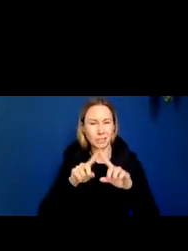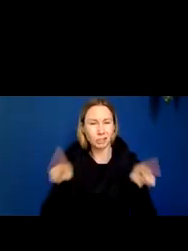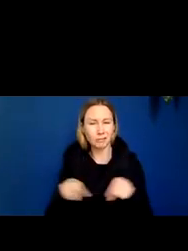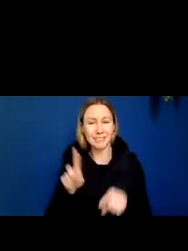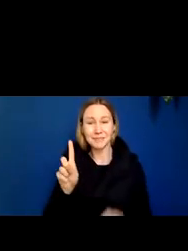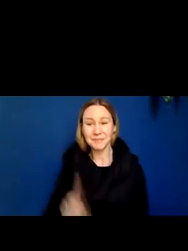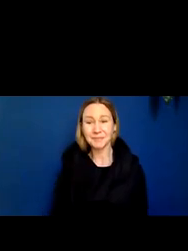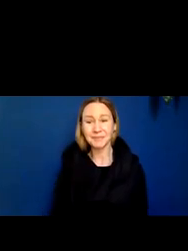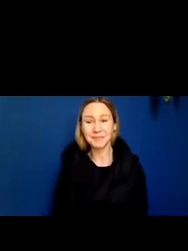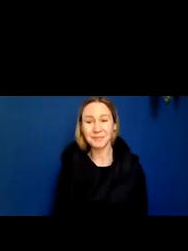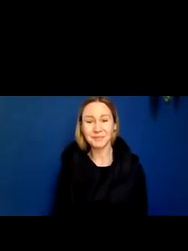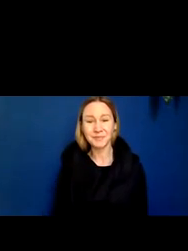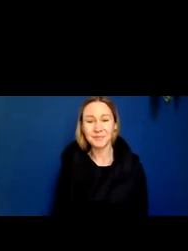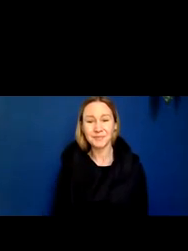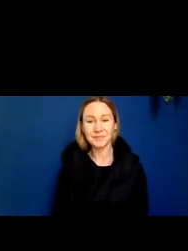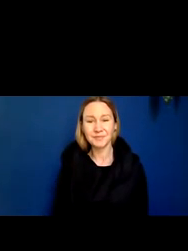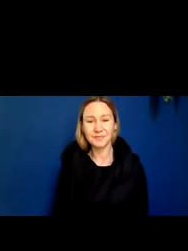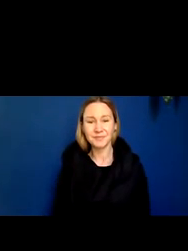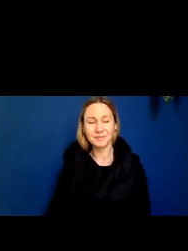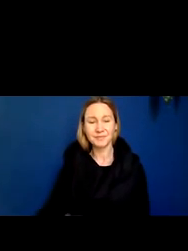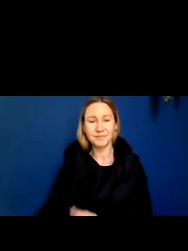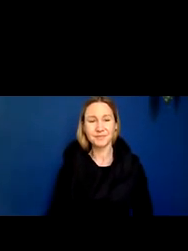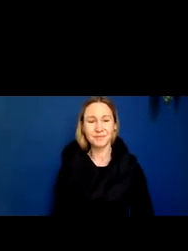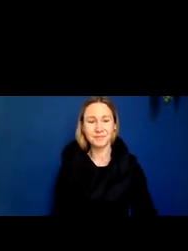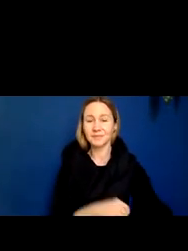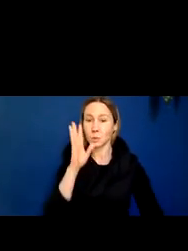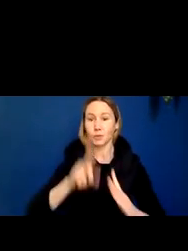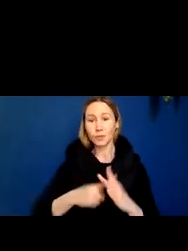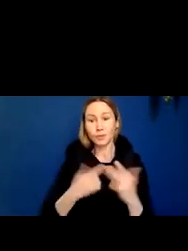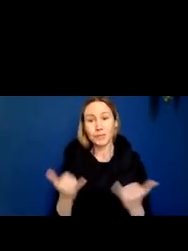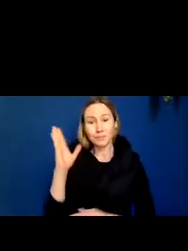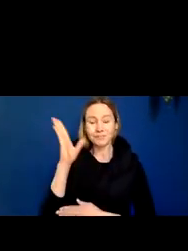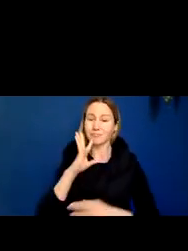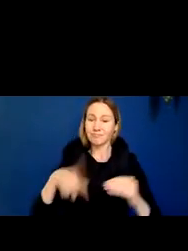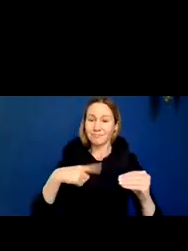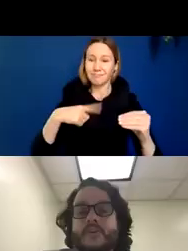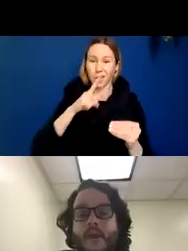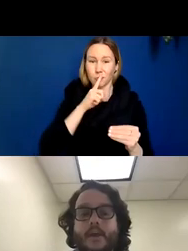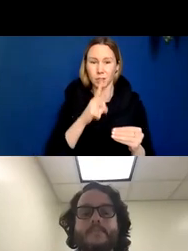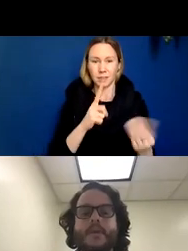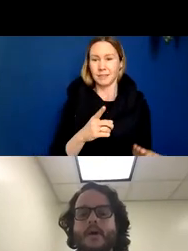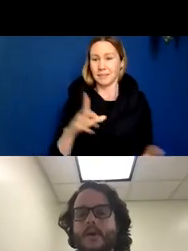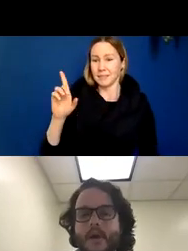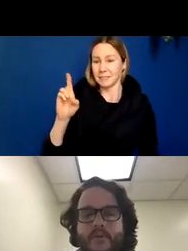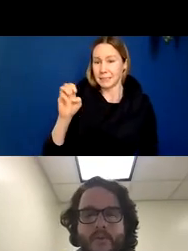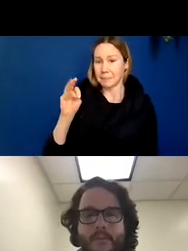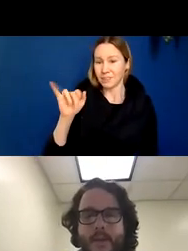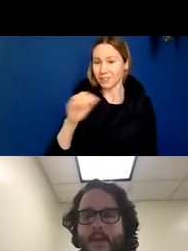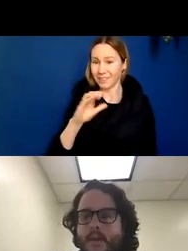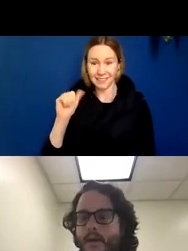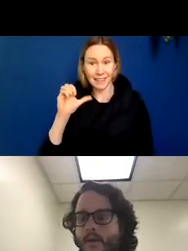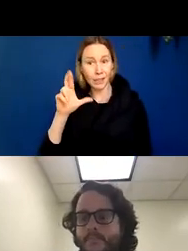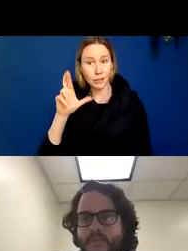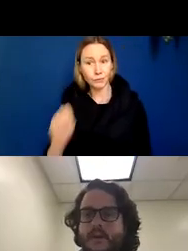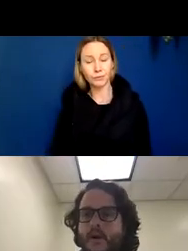I'll be kicking off today's presentations, talking to you about the heartbeat of dementia and dementia care. I'm going to cover some